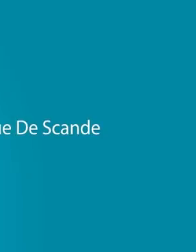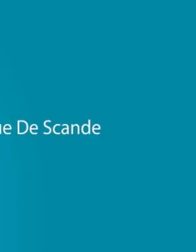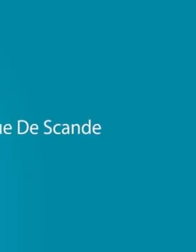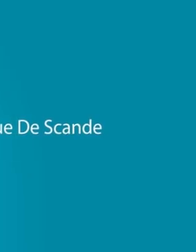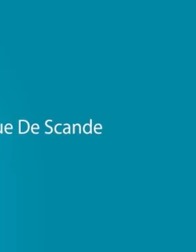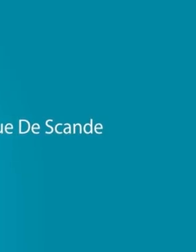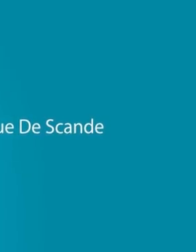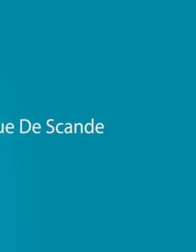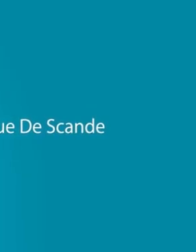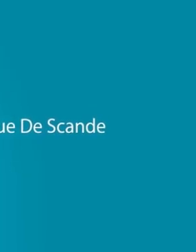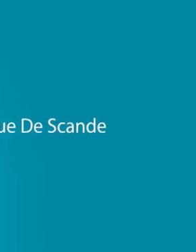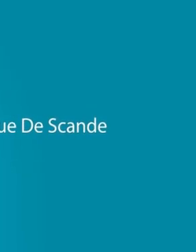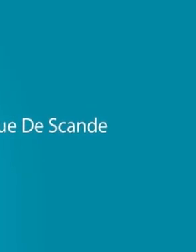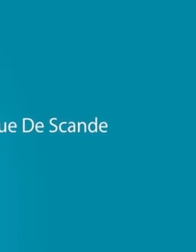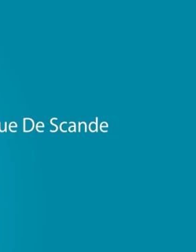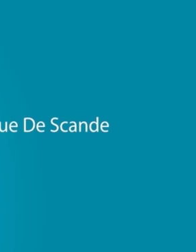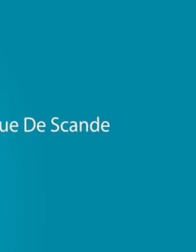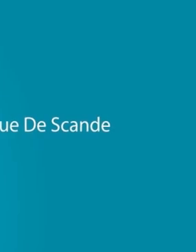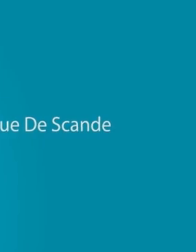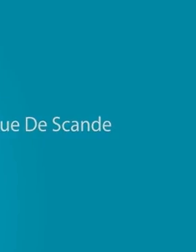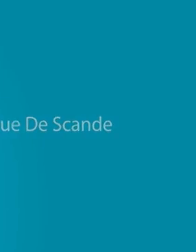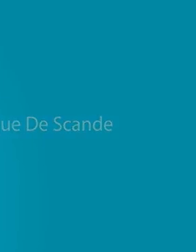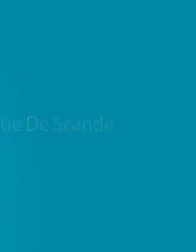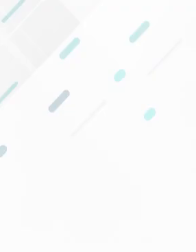. Thank you.